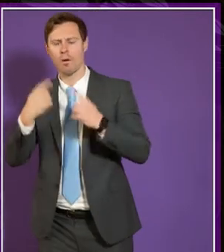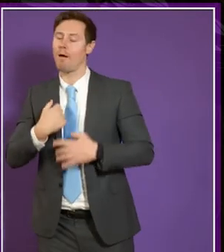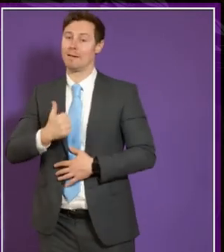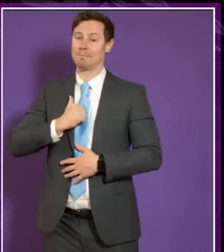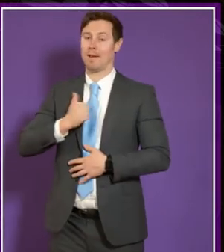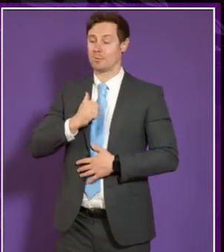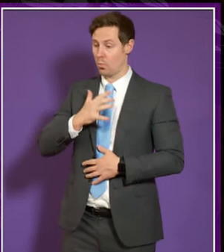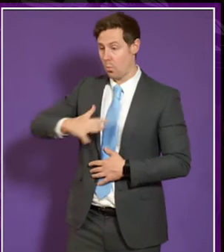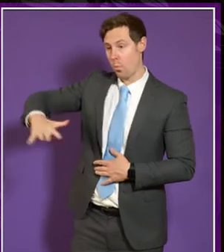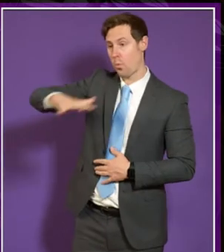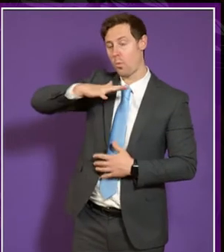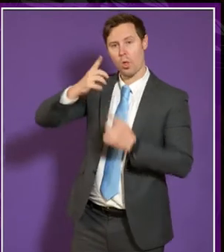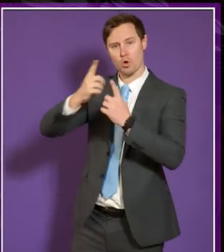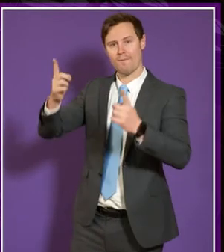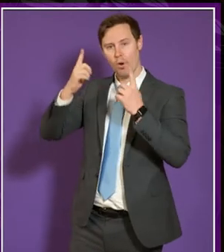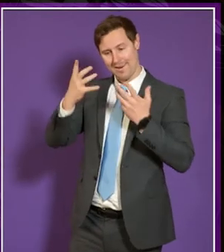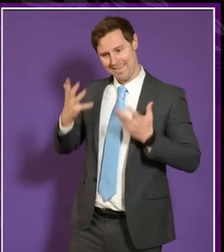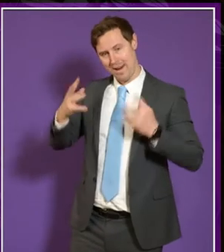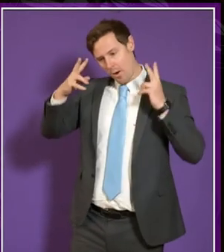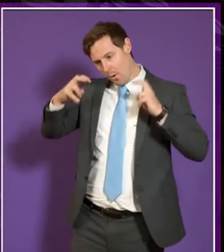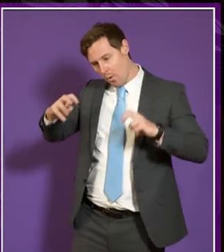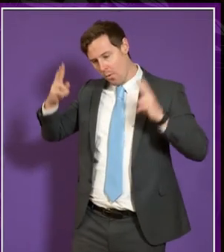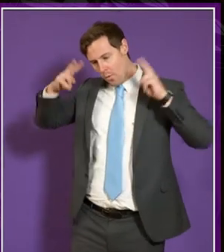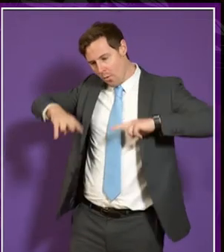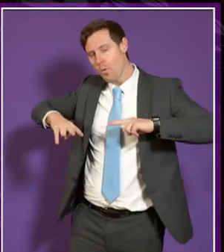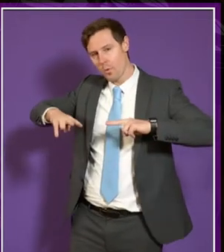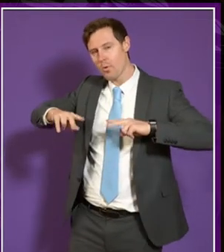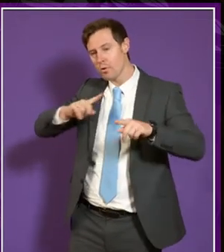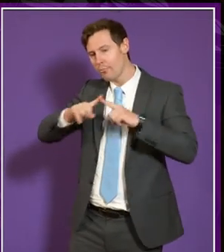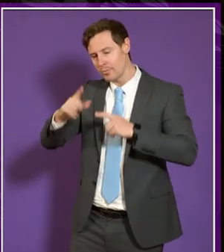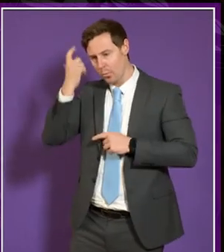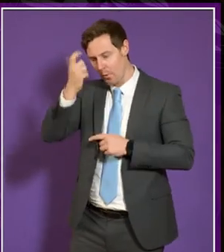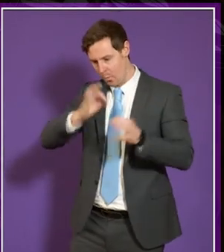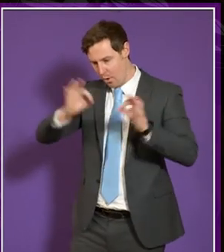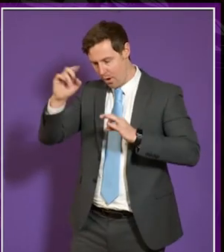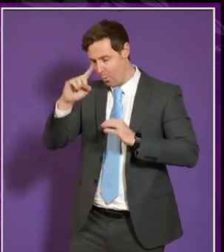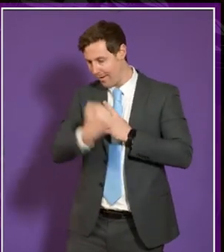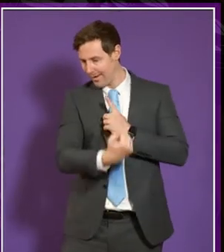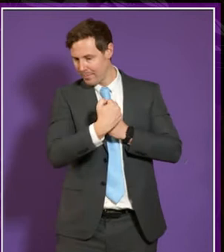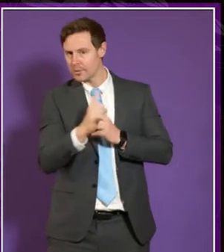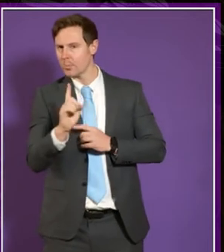all universities um are working at looking at at the impact that this will have